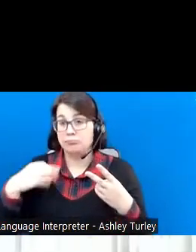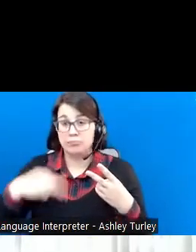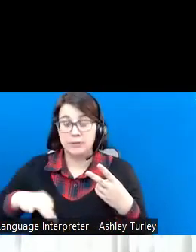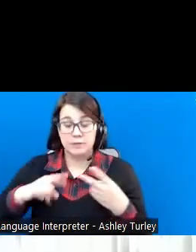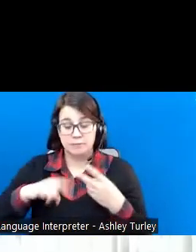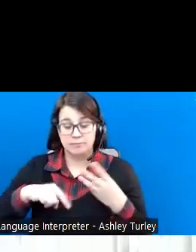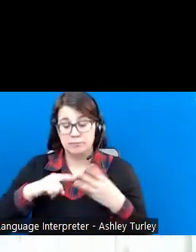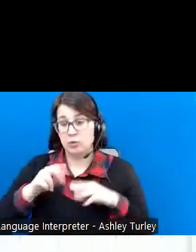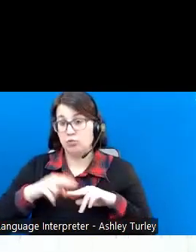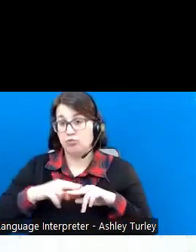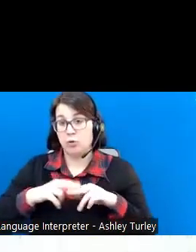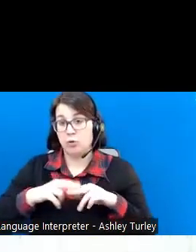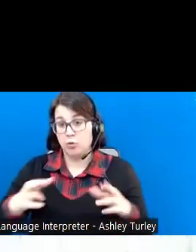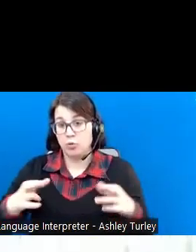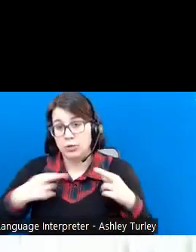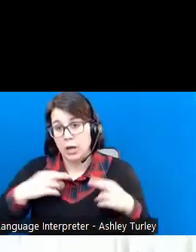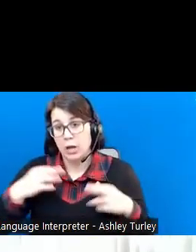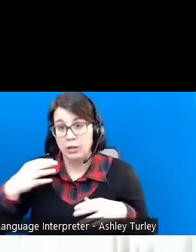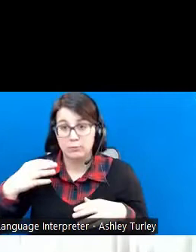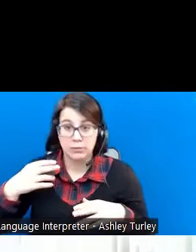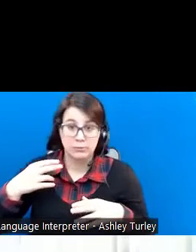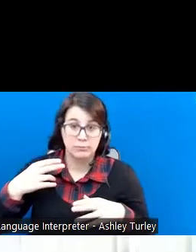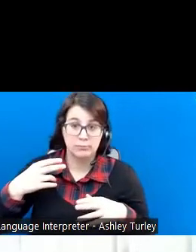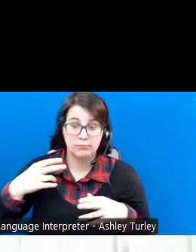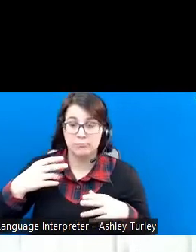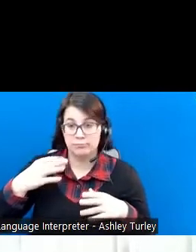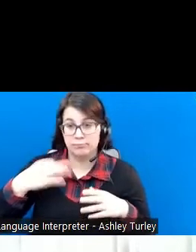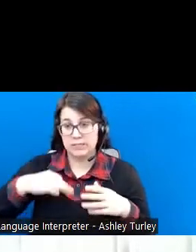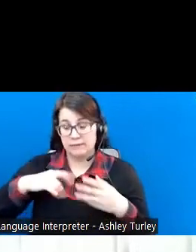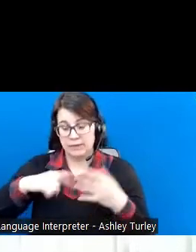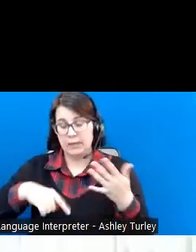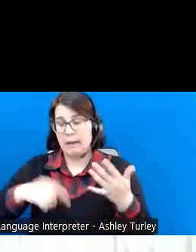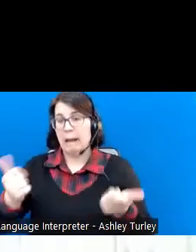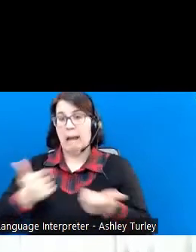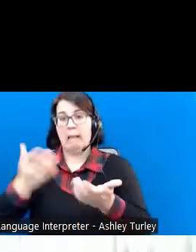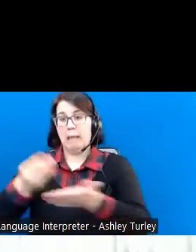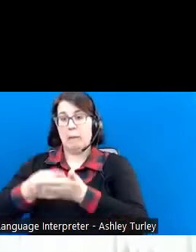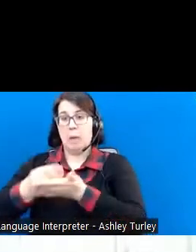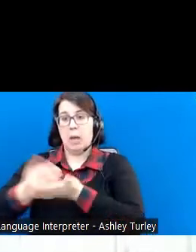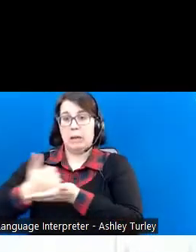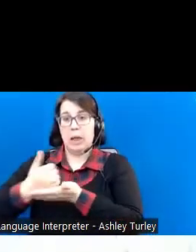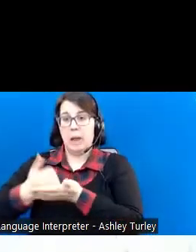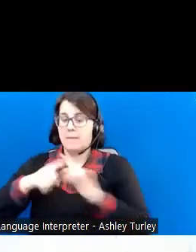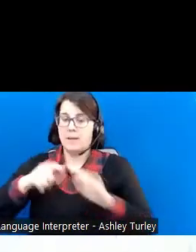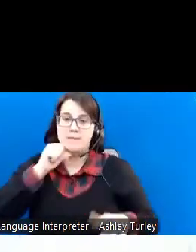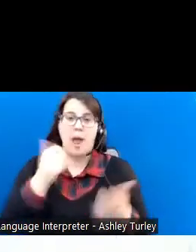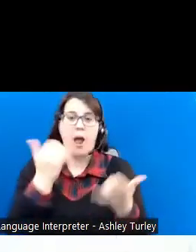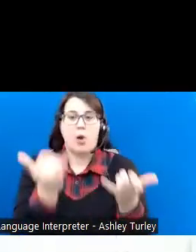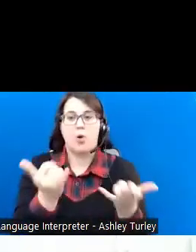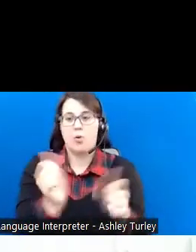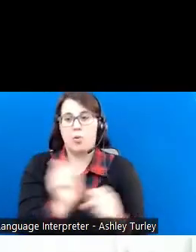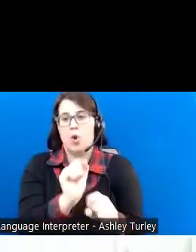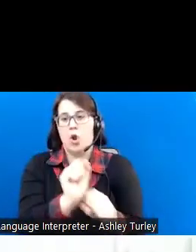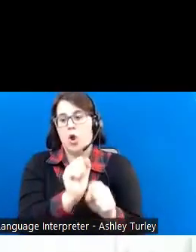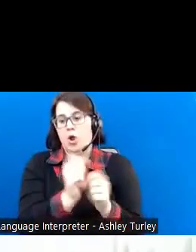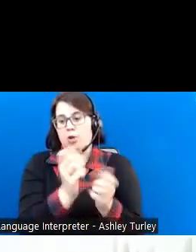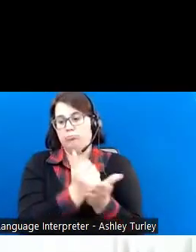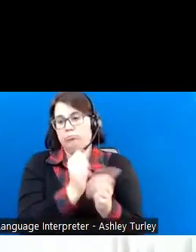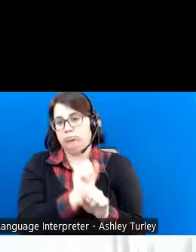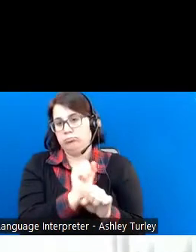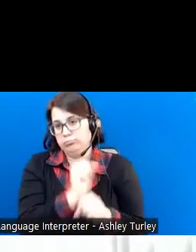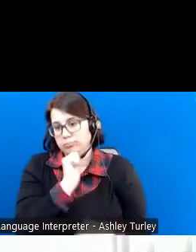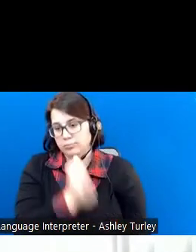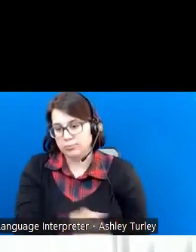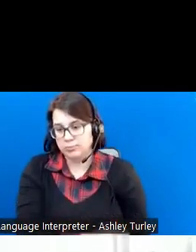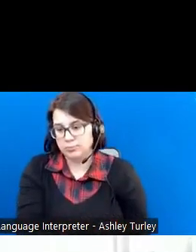Retirement Benefits. Anything that Gabriel is receiving that he's not currently working to get a paycheck